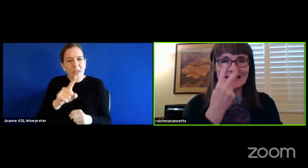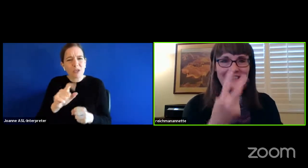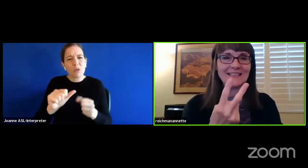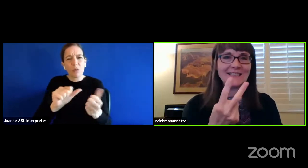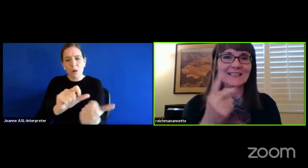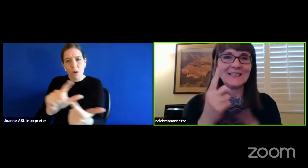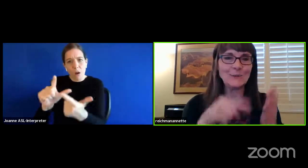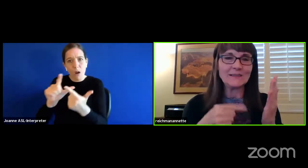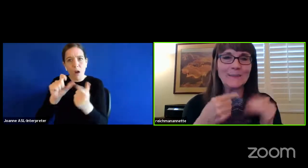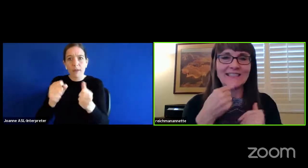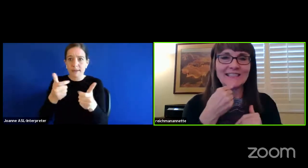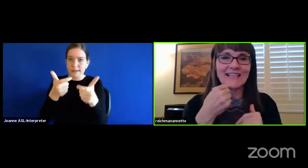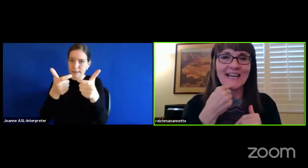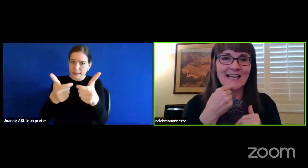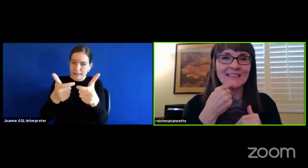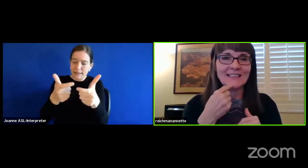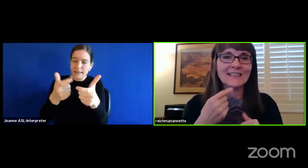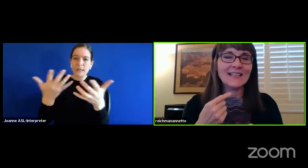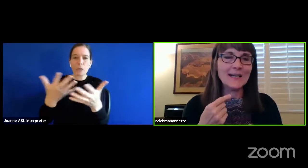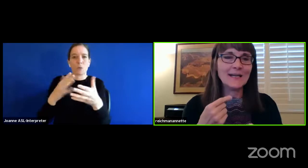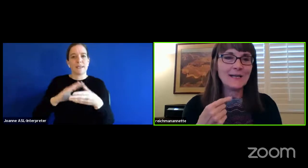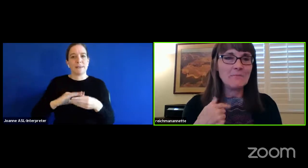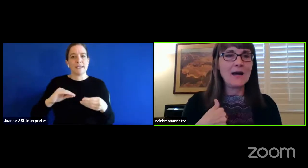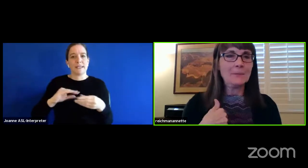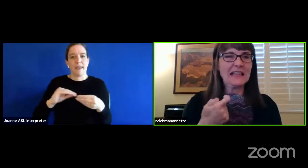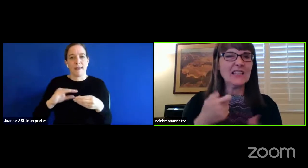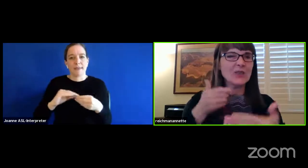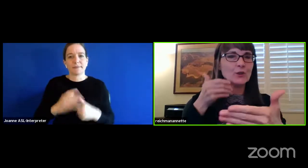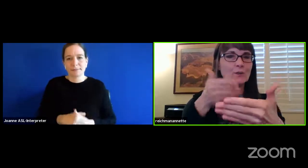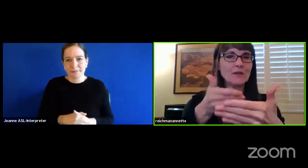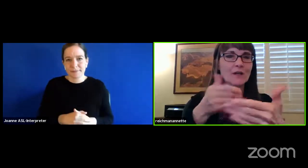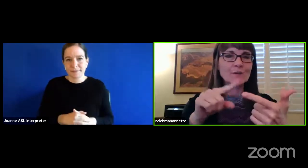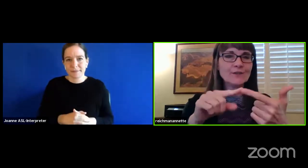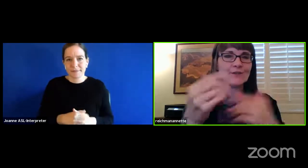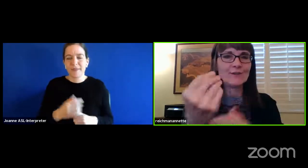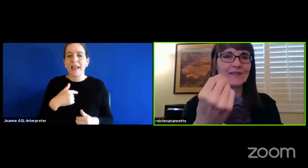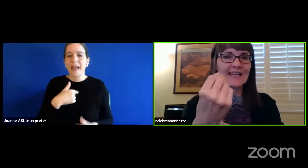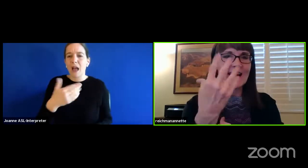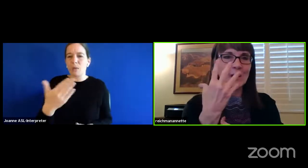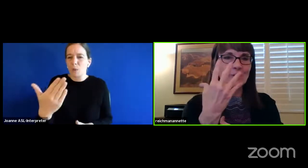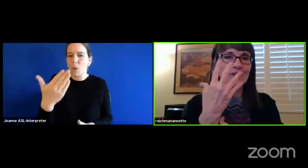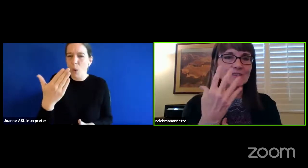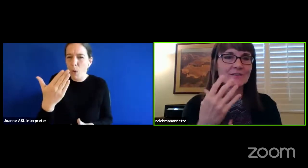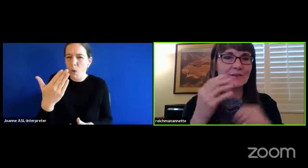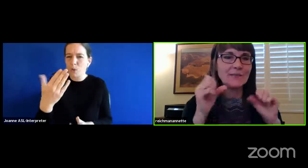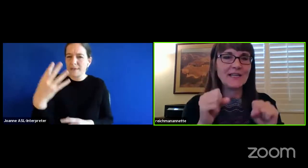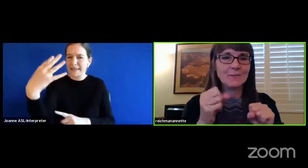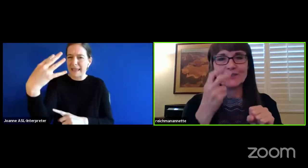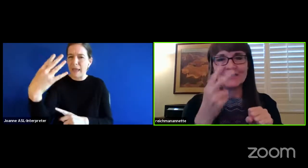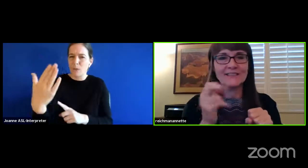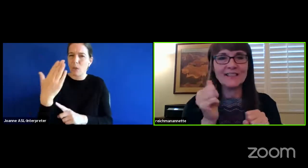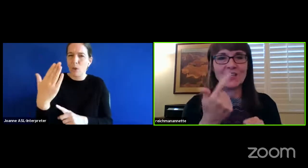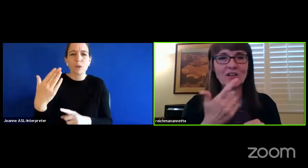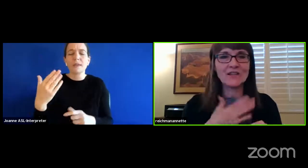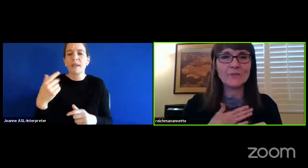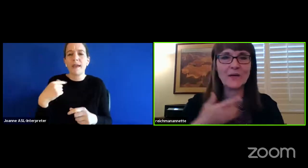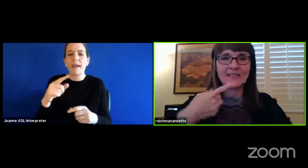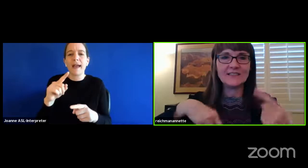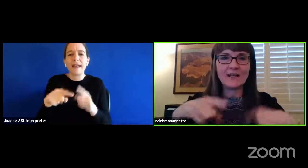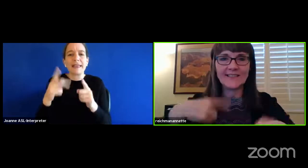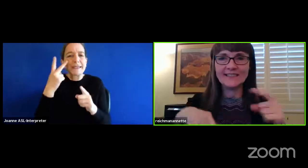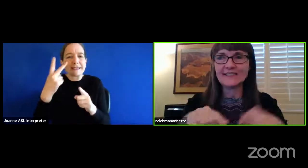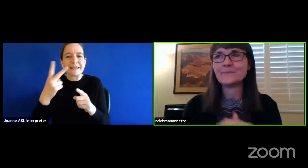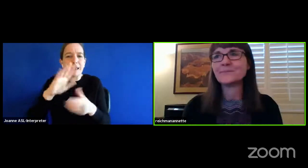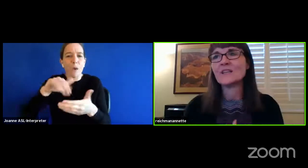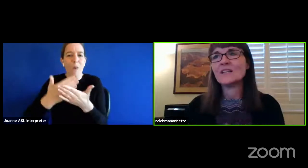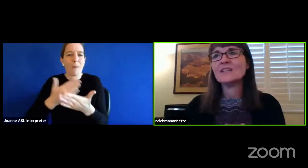can see what's being said. Um, I, I'm a little too close to the camera to be able to see all of my